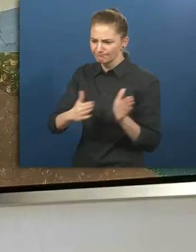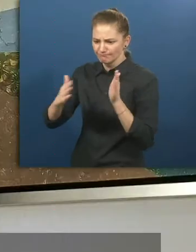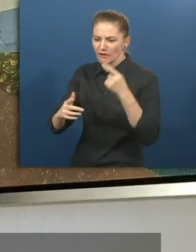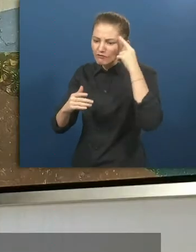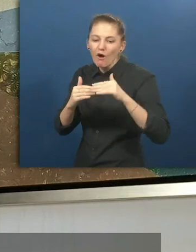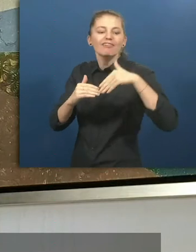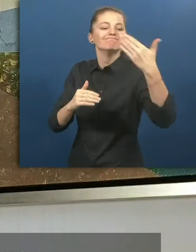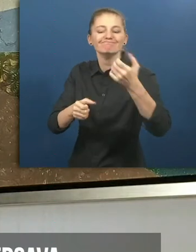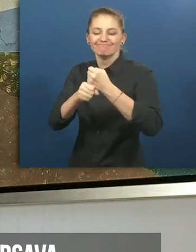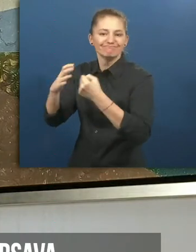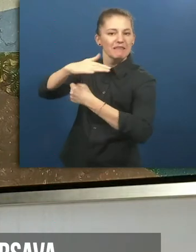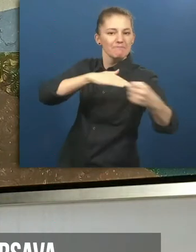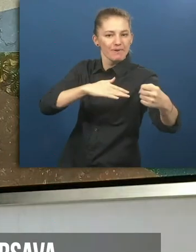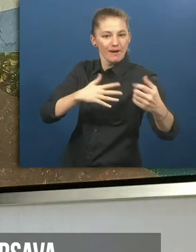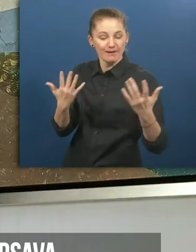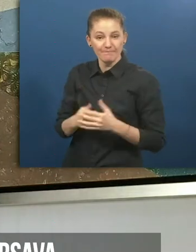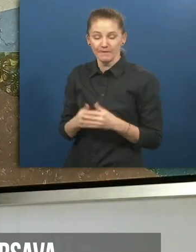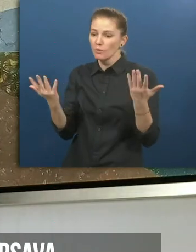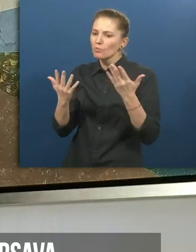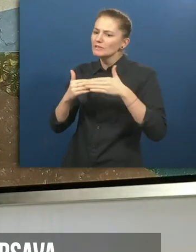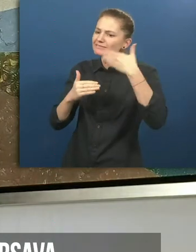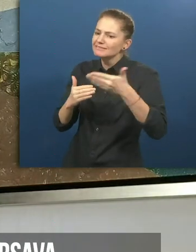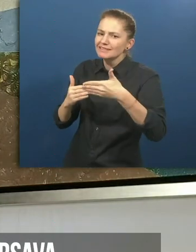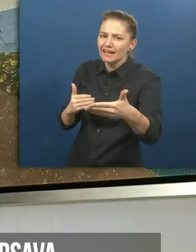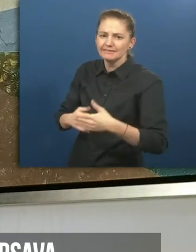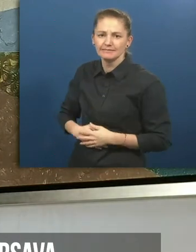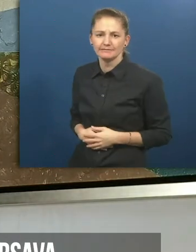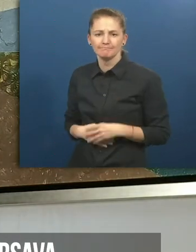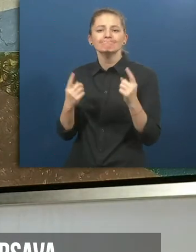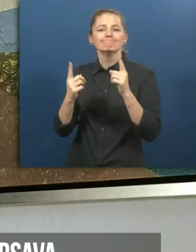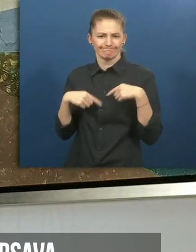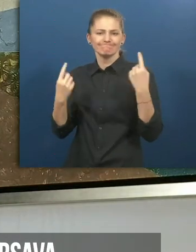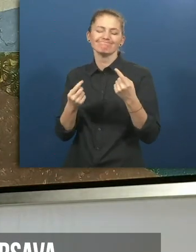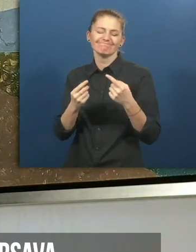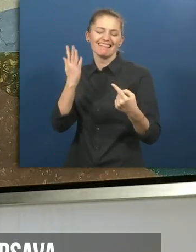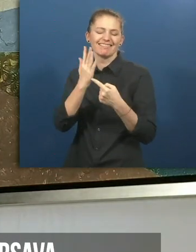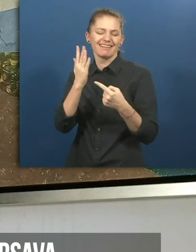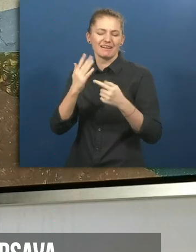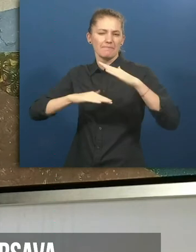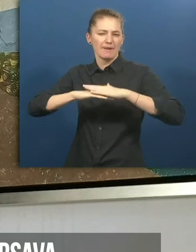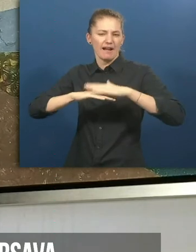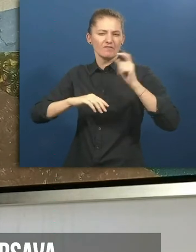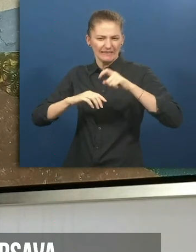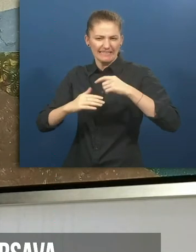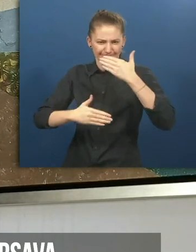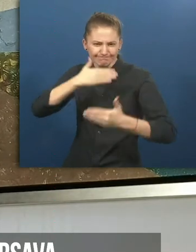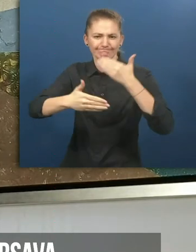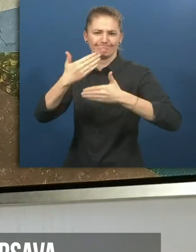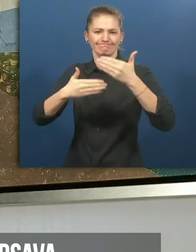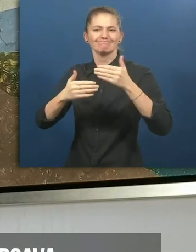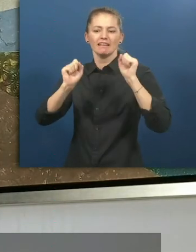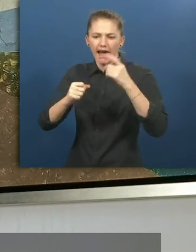We are currently upgrading our tech platform so that we can scale and replicate our impact formula via social